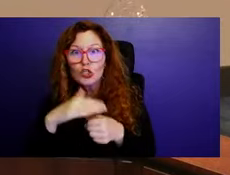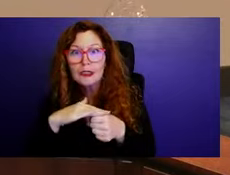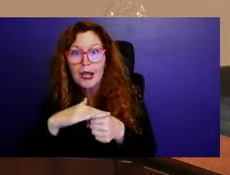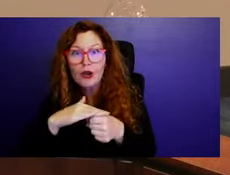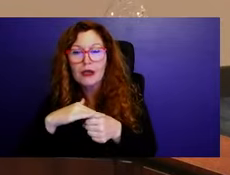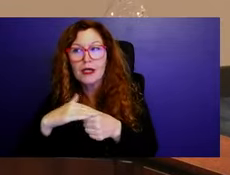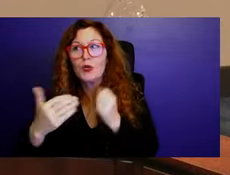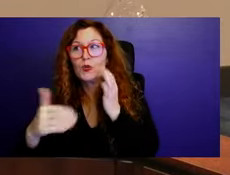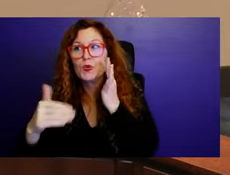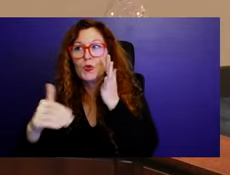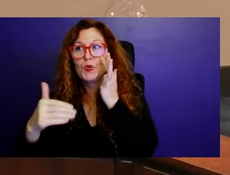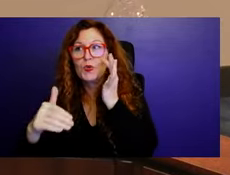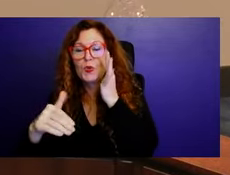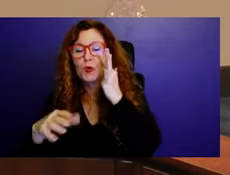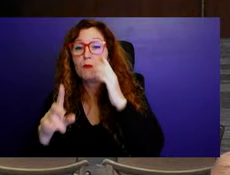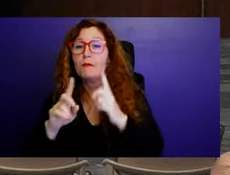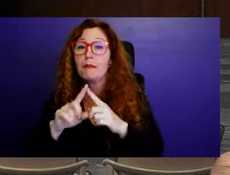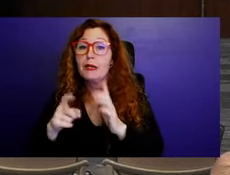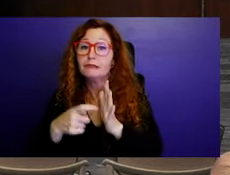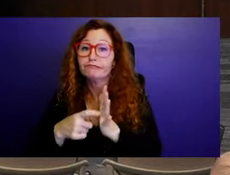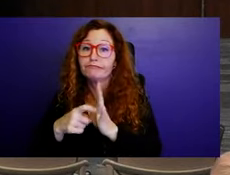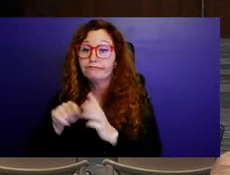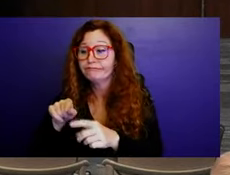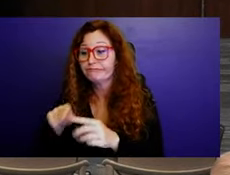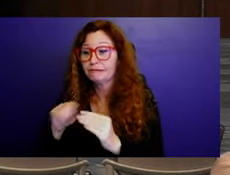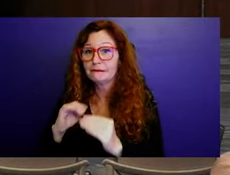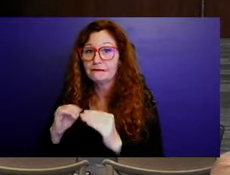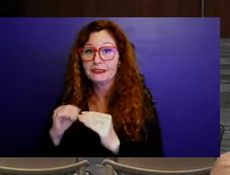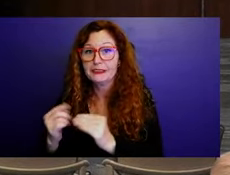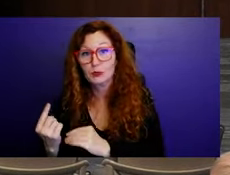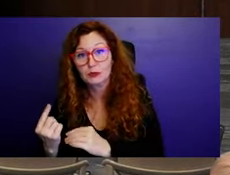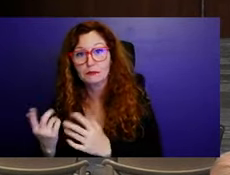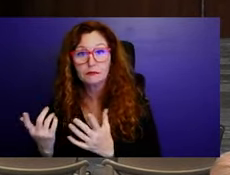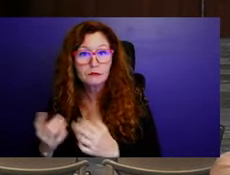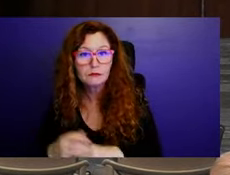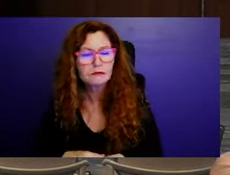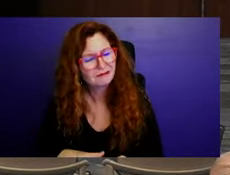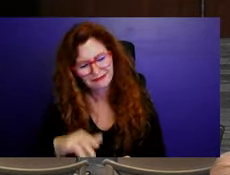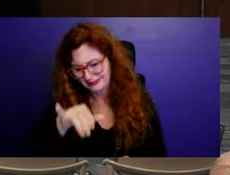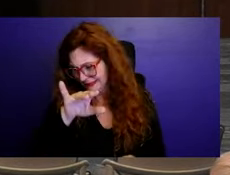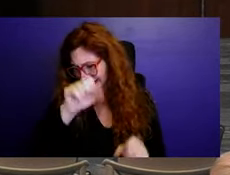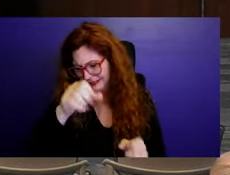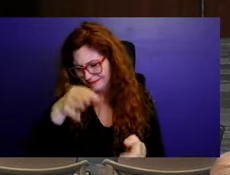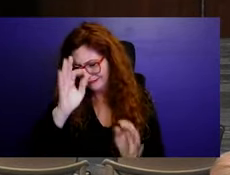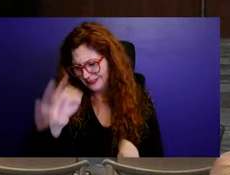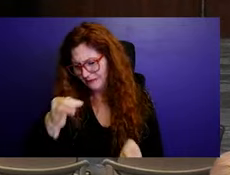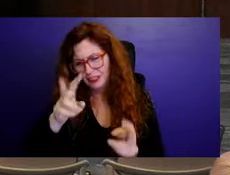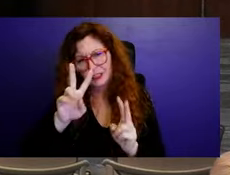areas that are very advantageous. Okay. Perfect. Yeah. Thanks for acknowledging that. Thank you.